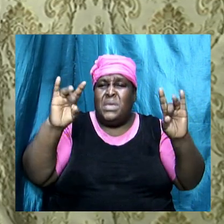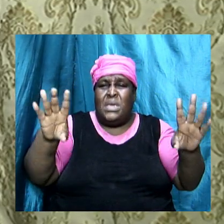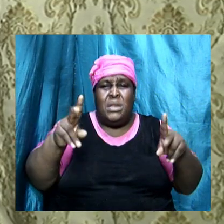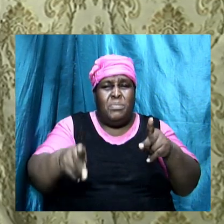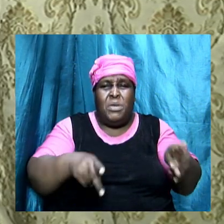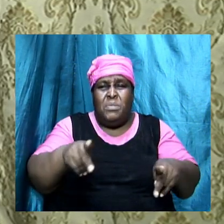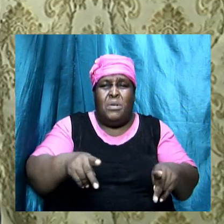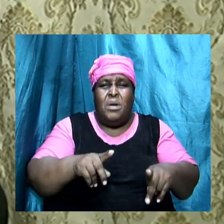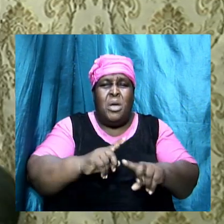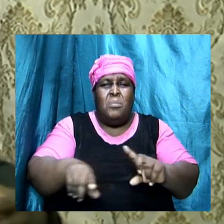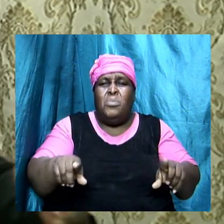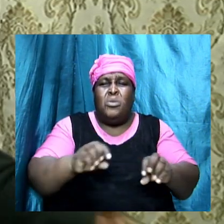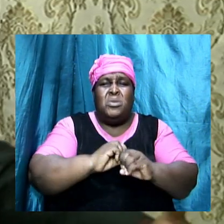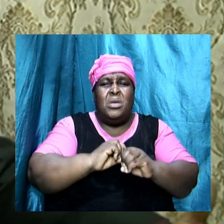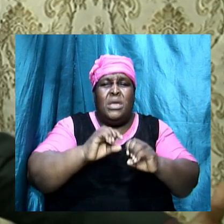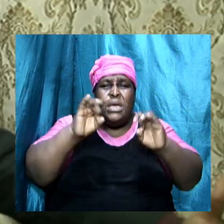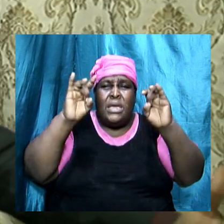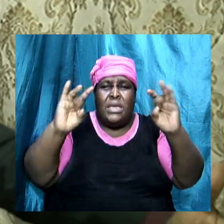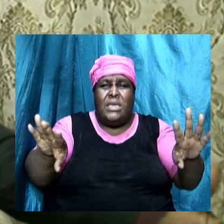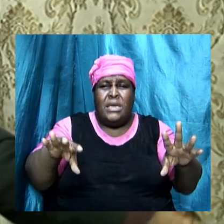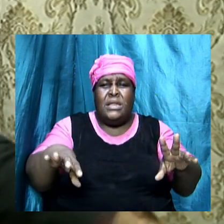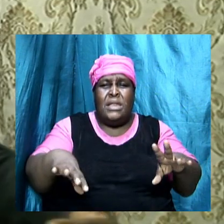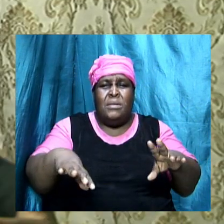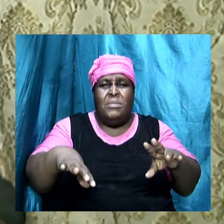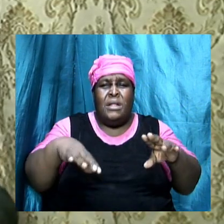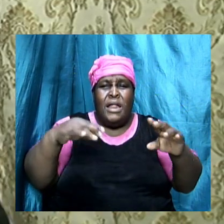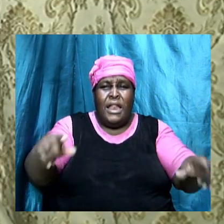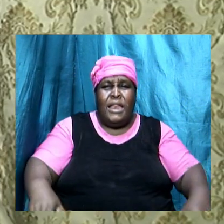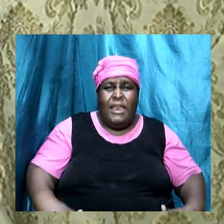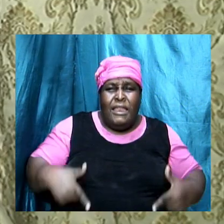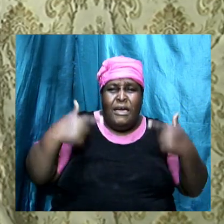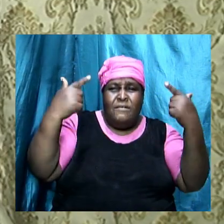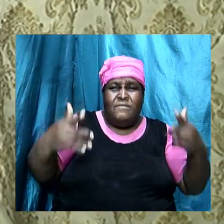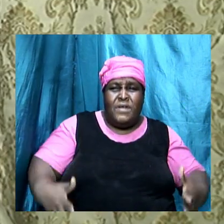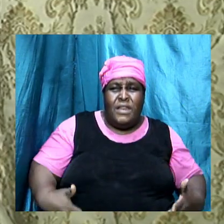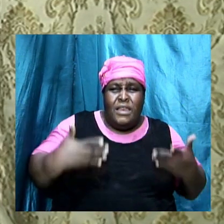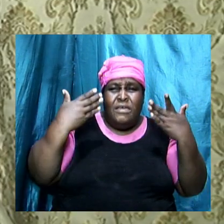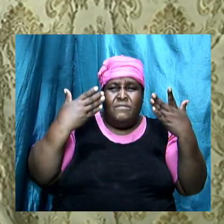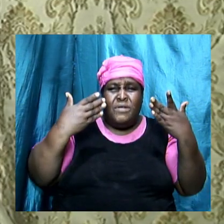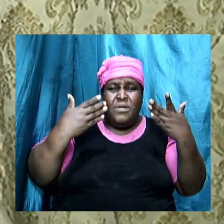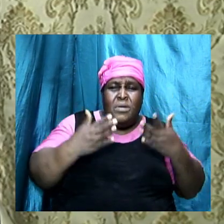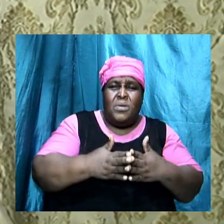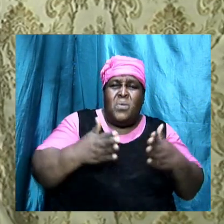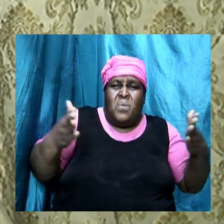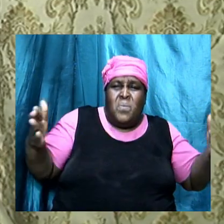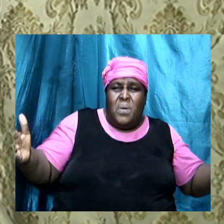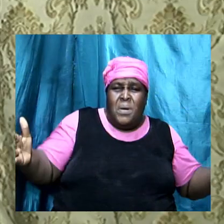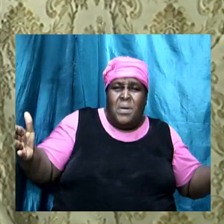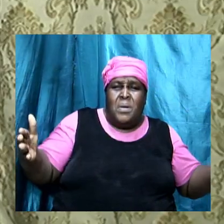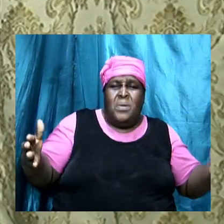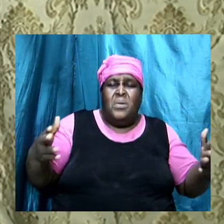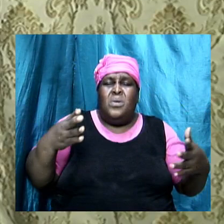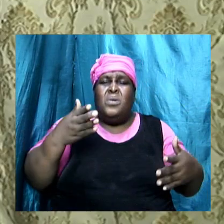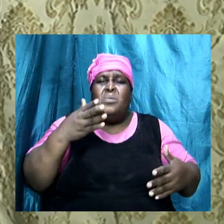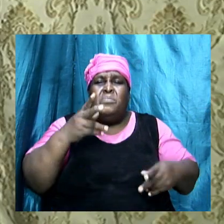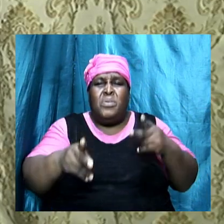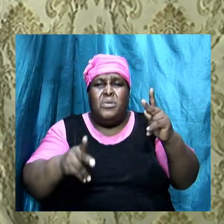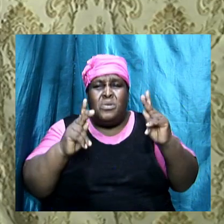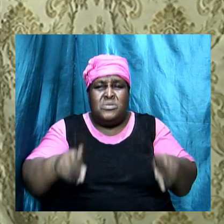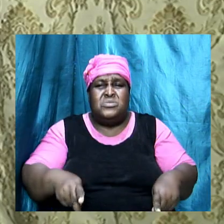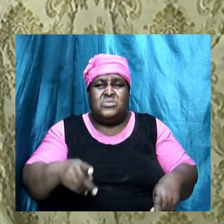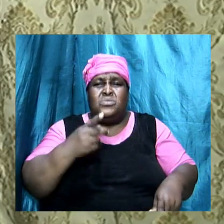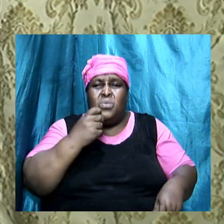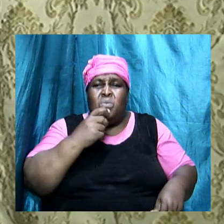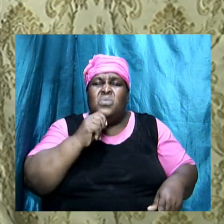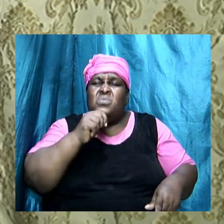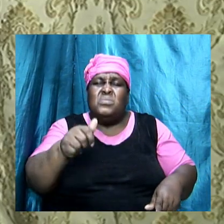so-called, have wide open arms for persons who will not live this kind of